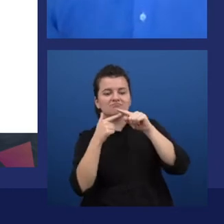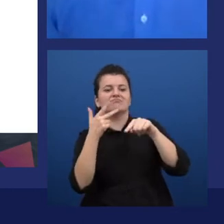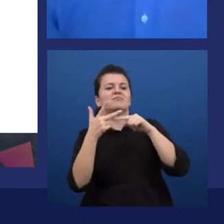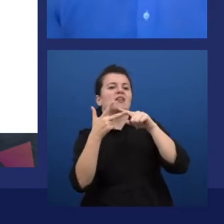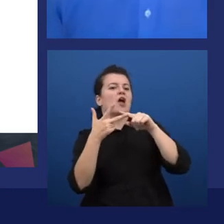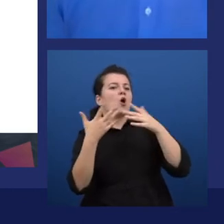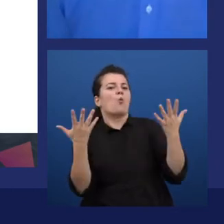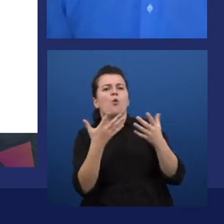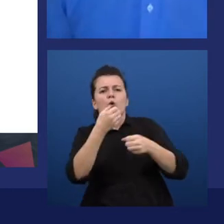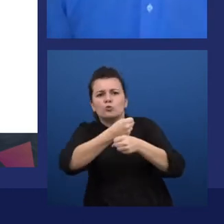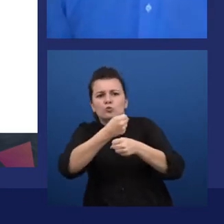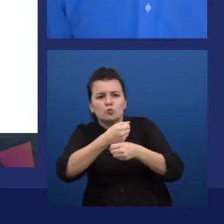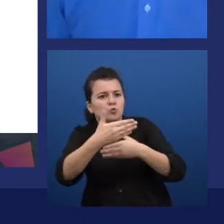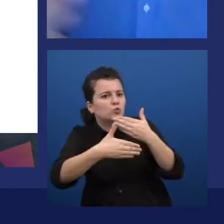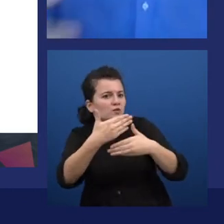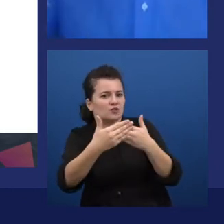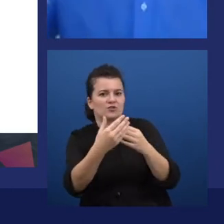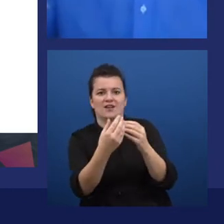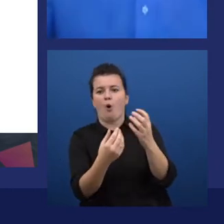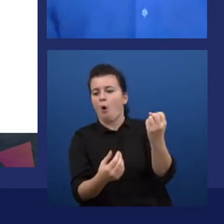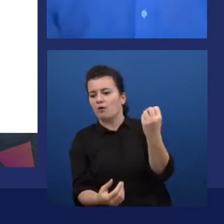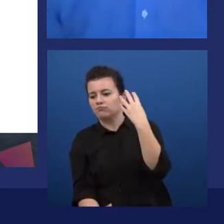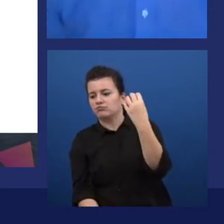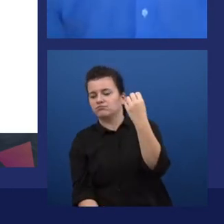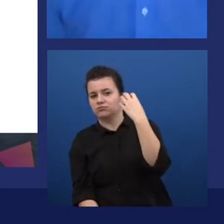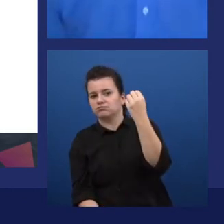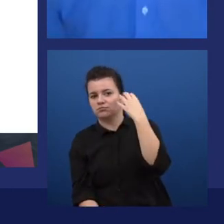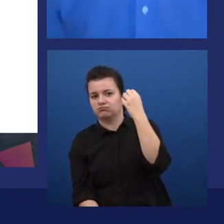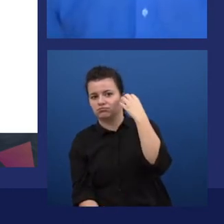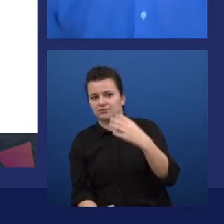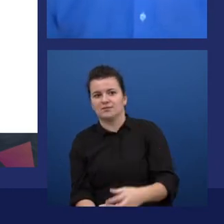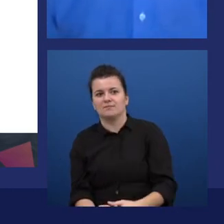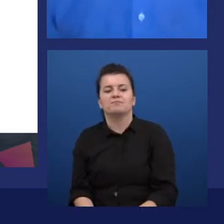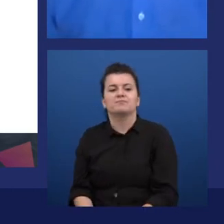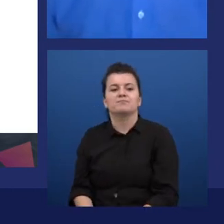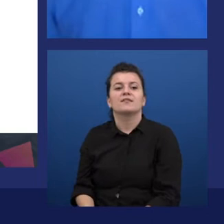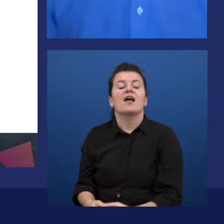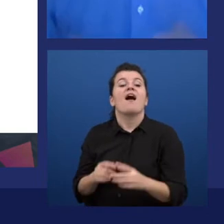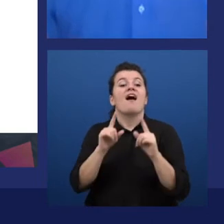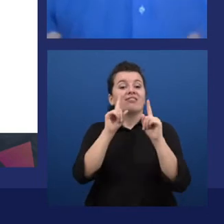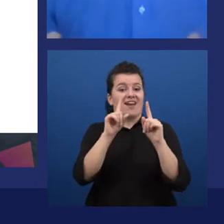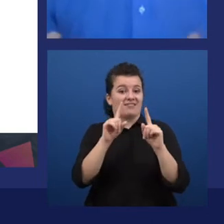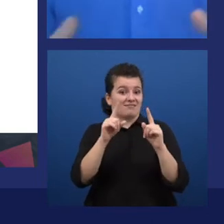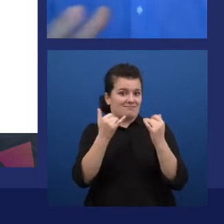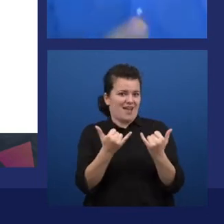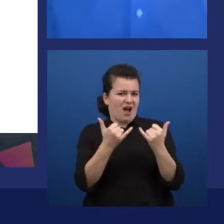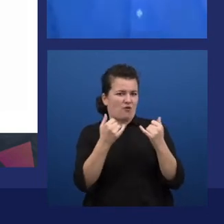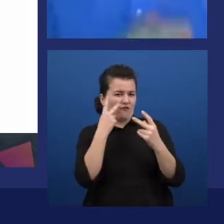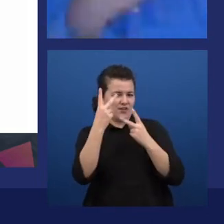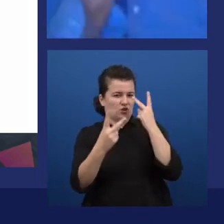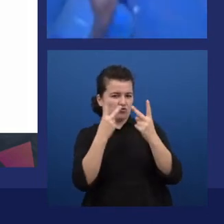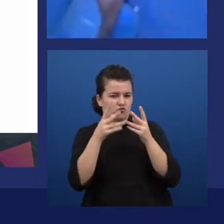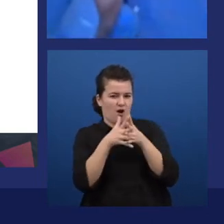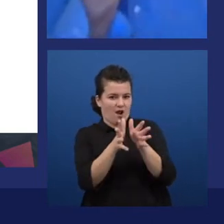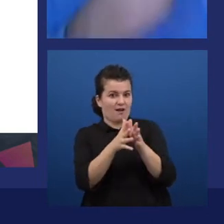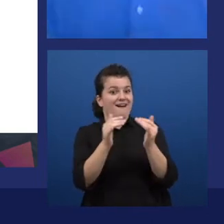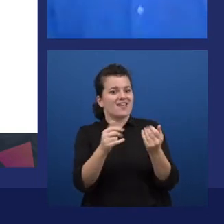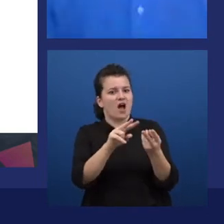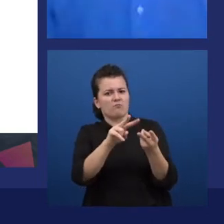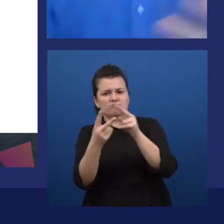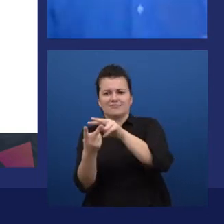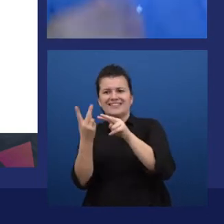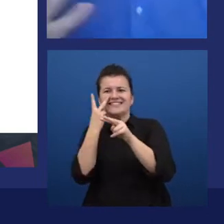second part of it in voice instructions. mean, this is the second part of it. It's using the speech API,